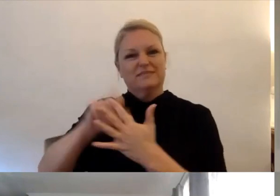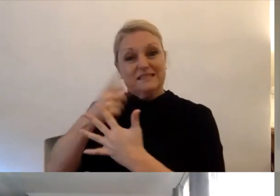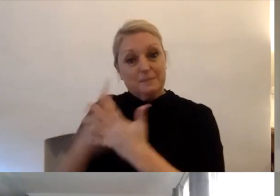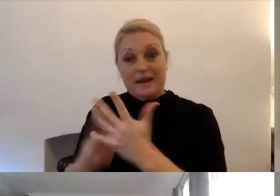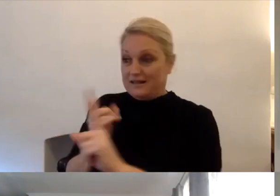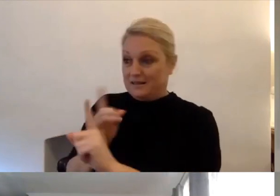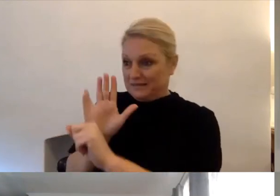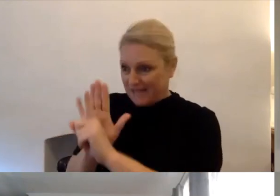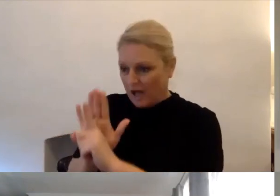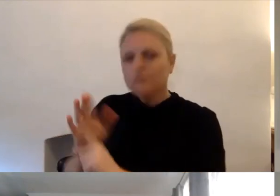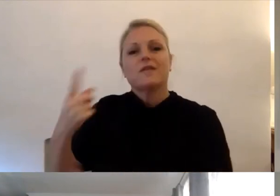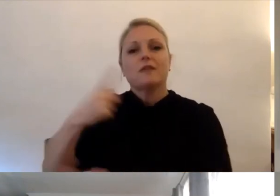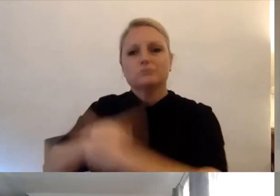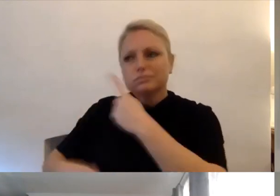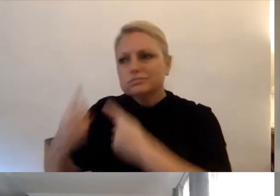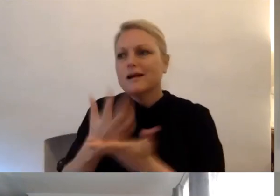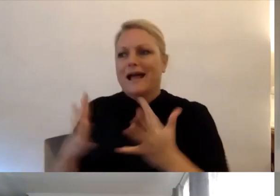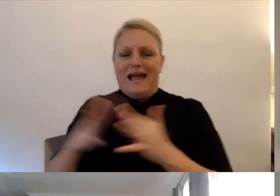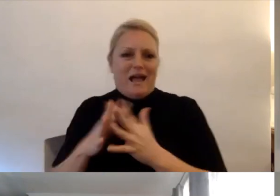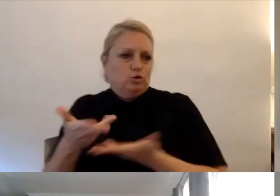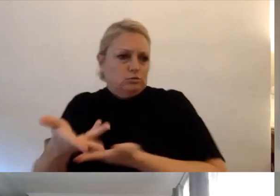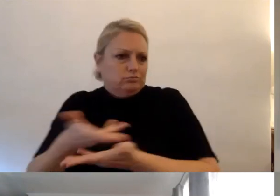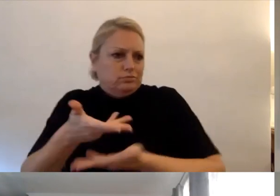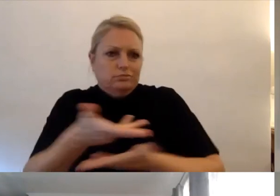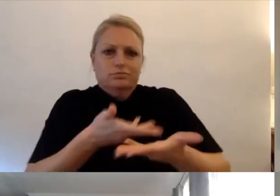disability across a variety of disabilities.